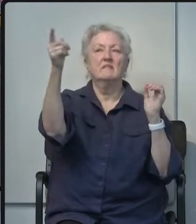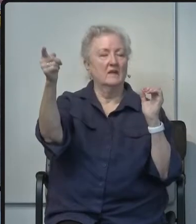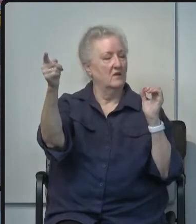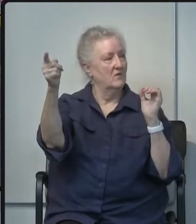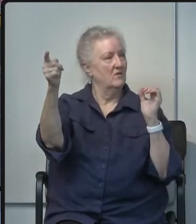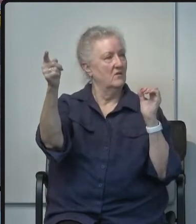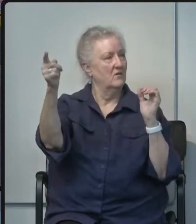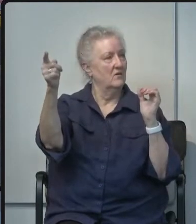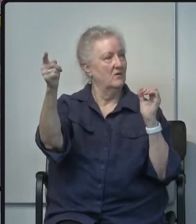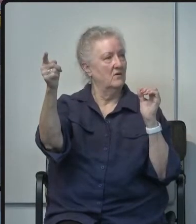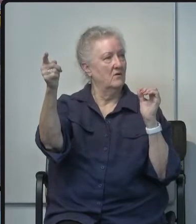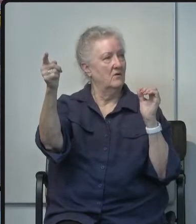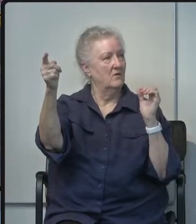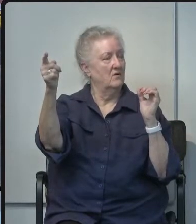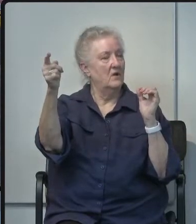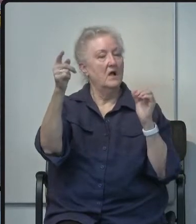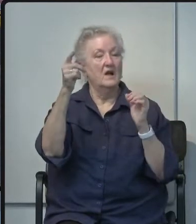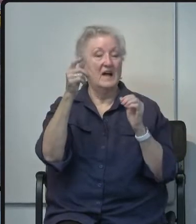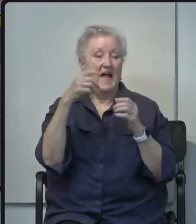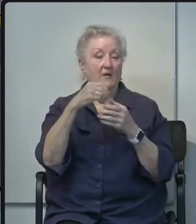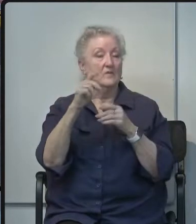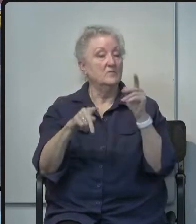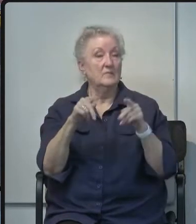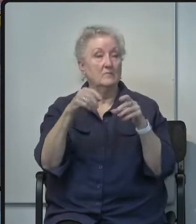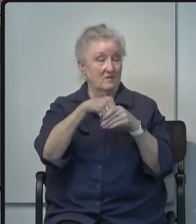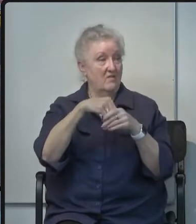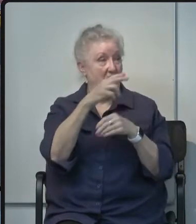who are hospitalized no